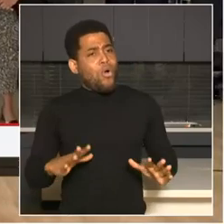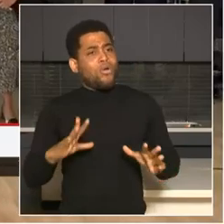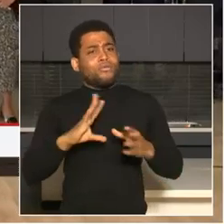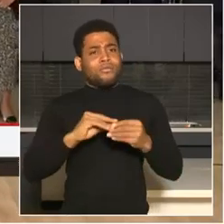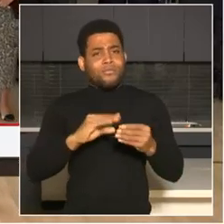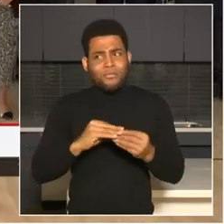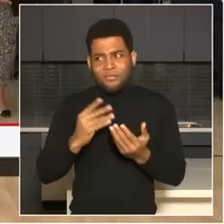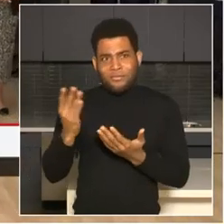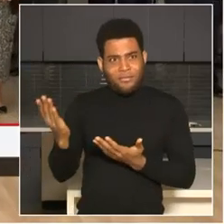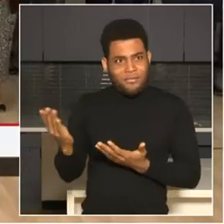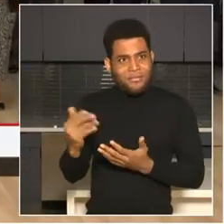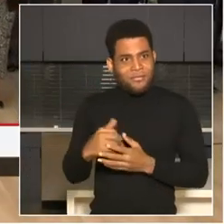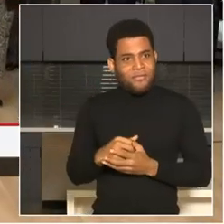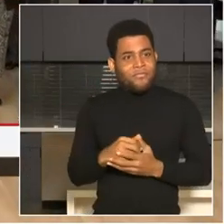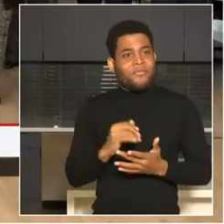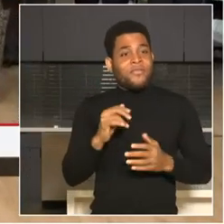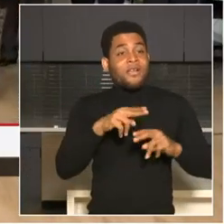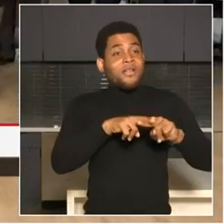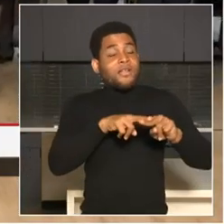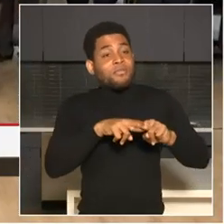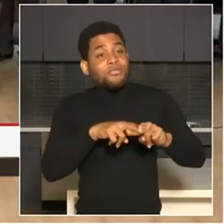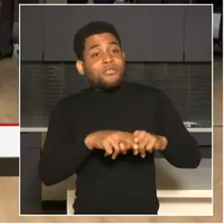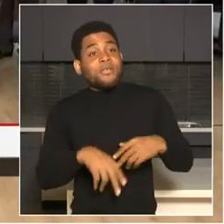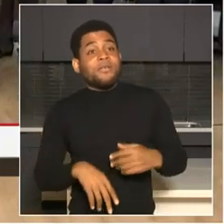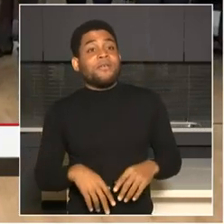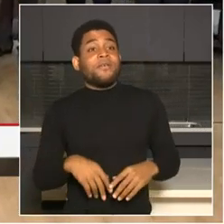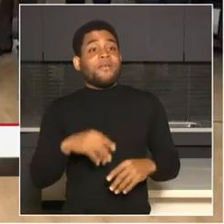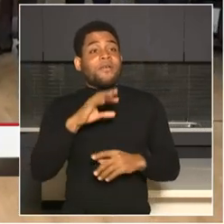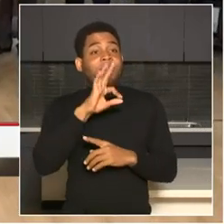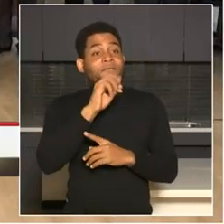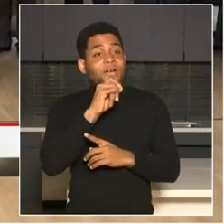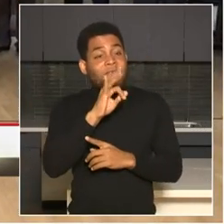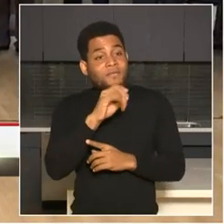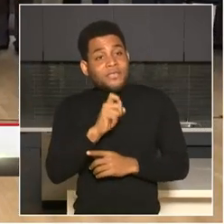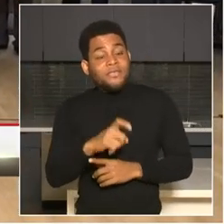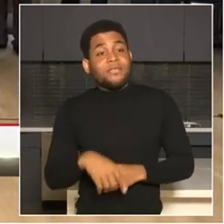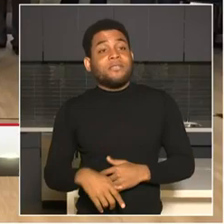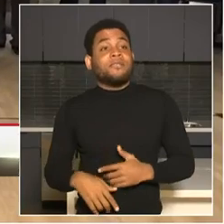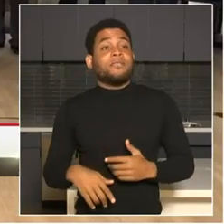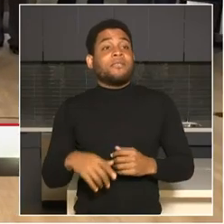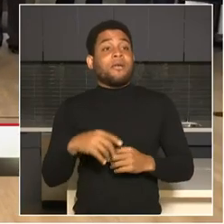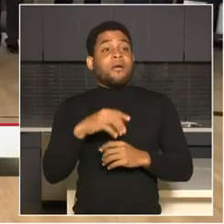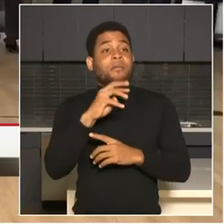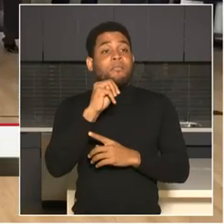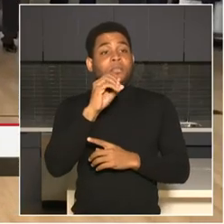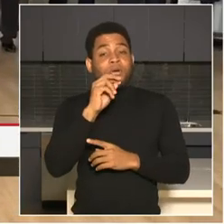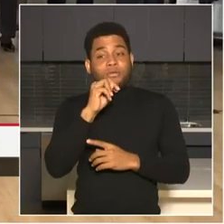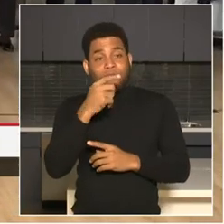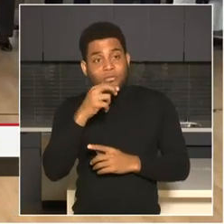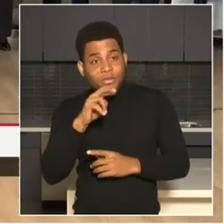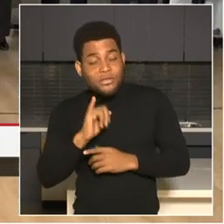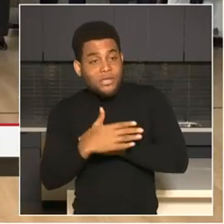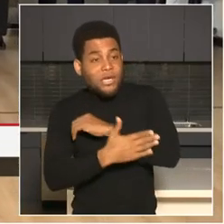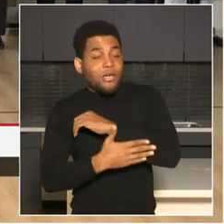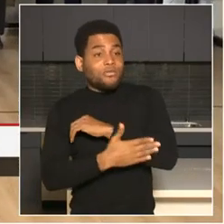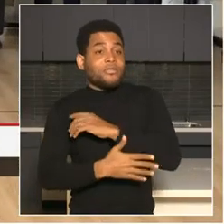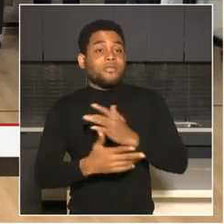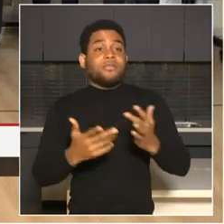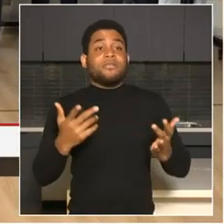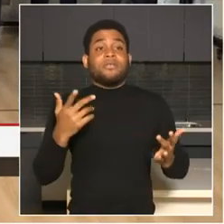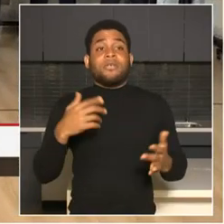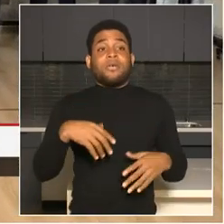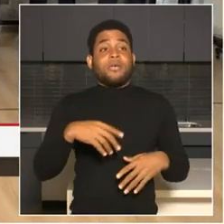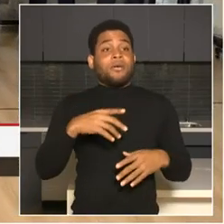Arlington County Police, U.S. Capitol Police, Fairfax County Police, Metro Transit Police, Montgomery County Police, U.S. Capitol